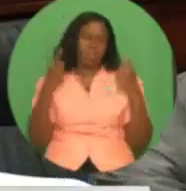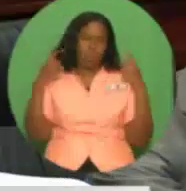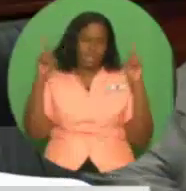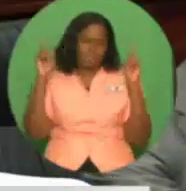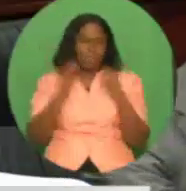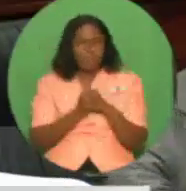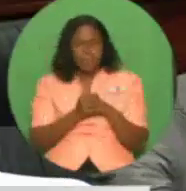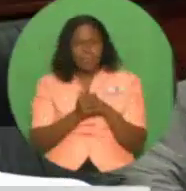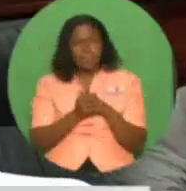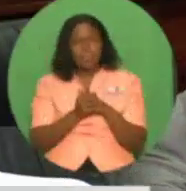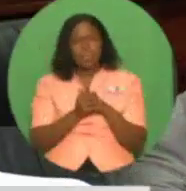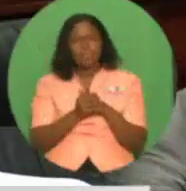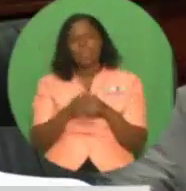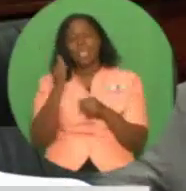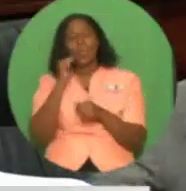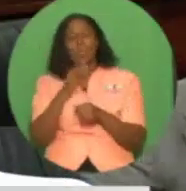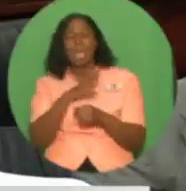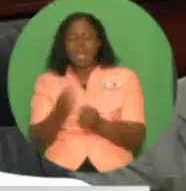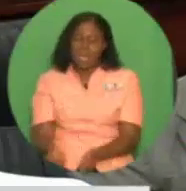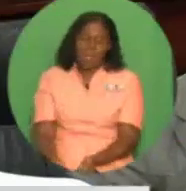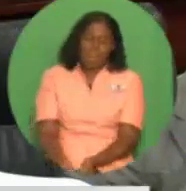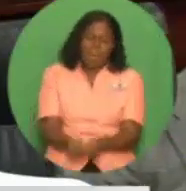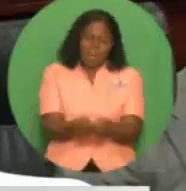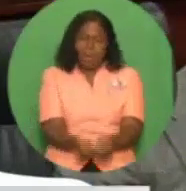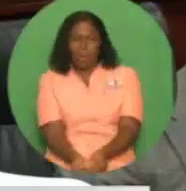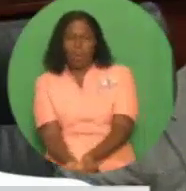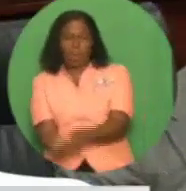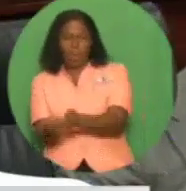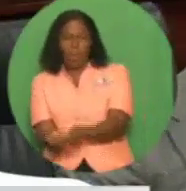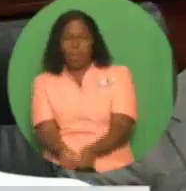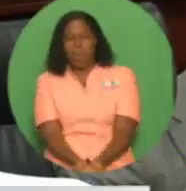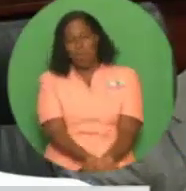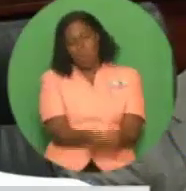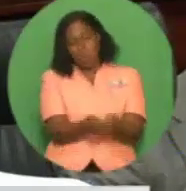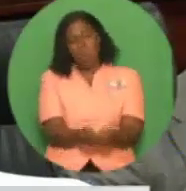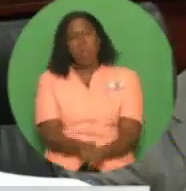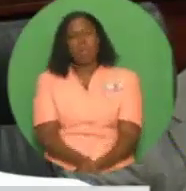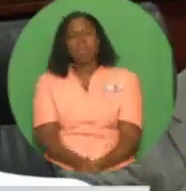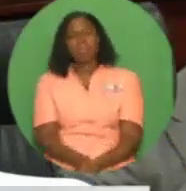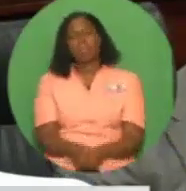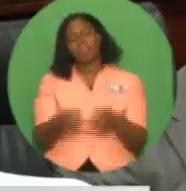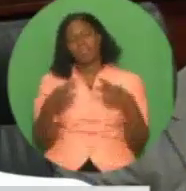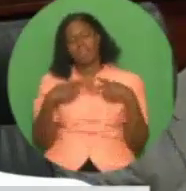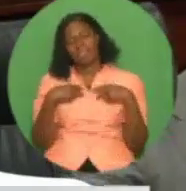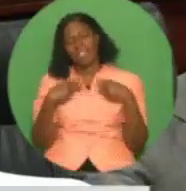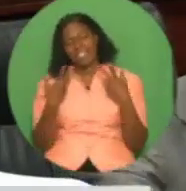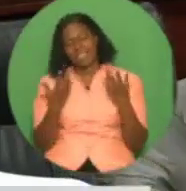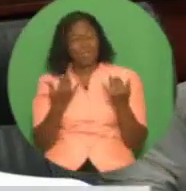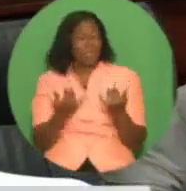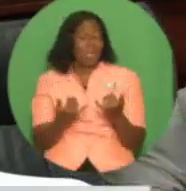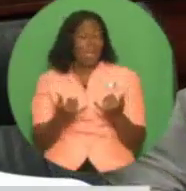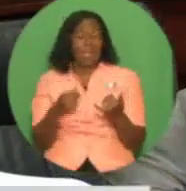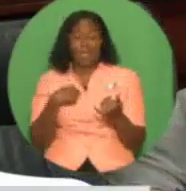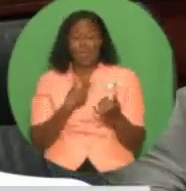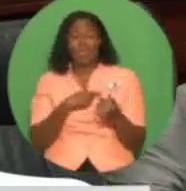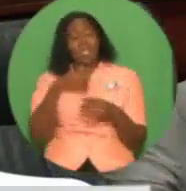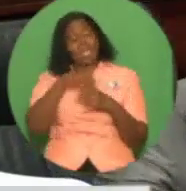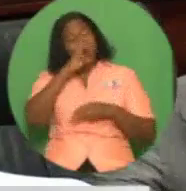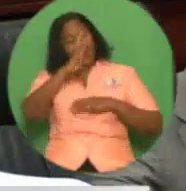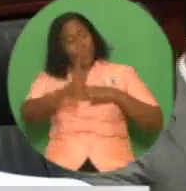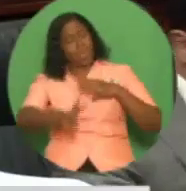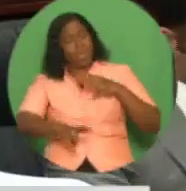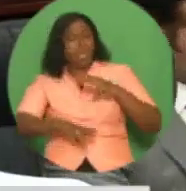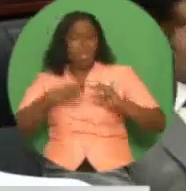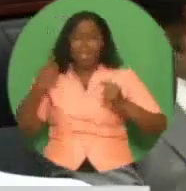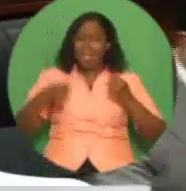Our women's volleyball team is now participating in the Federation International the Volleyball World Championship, which has